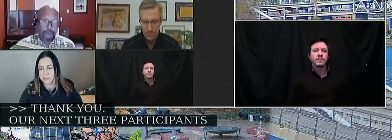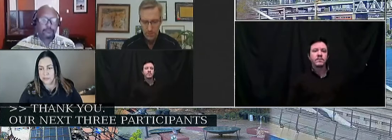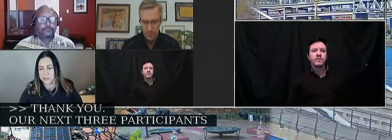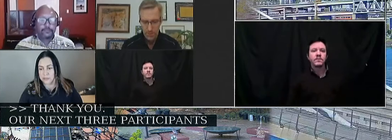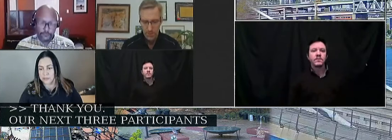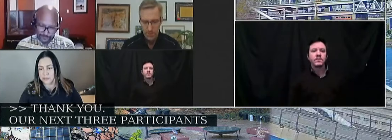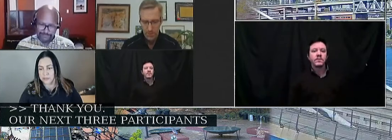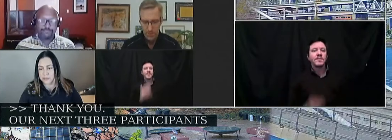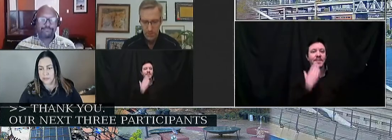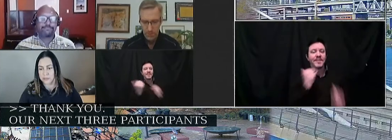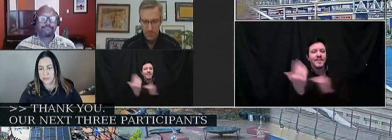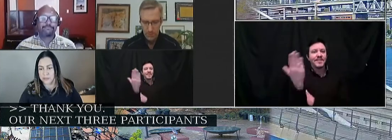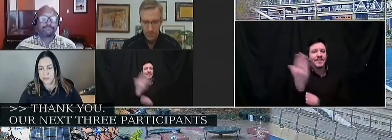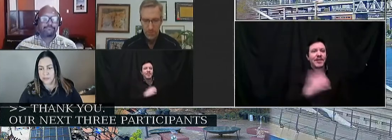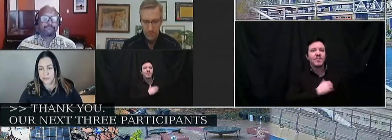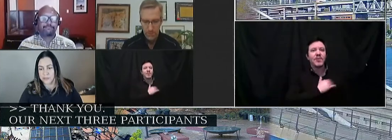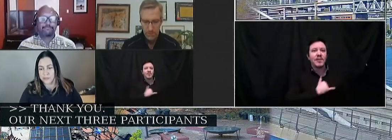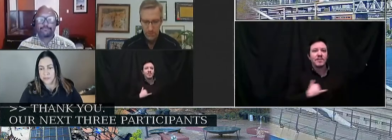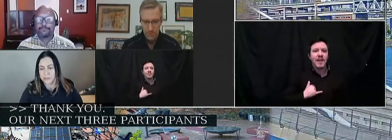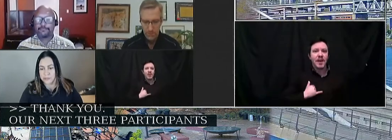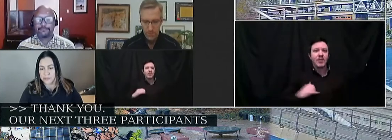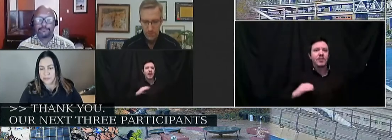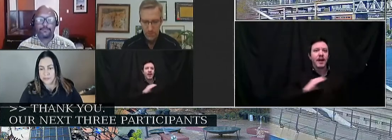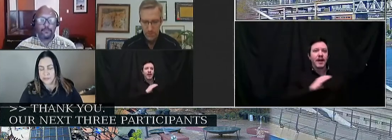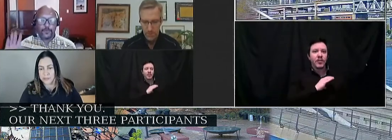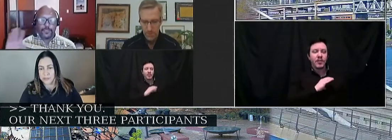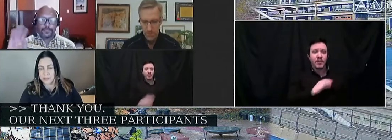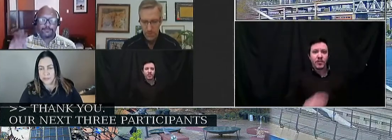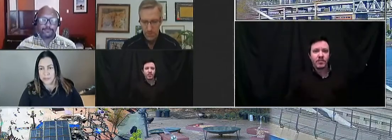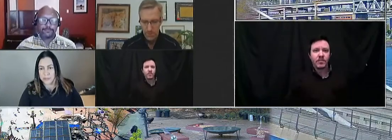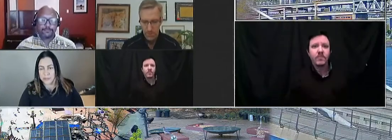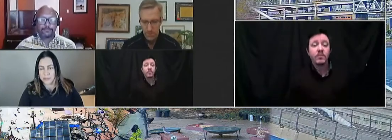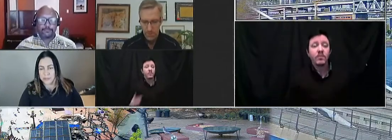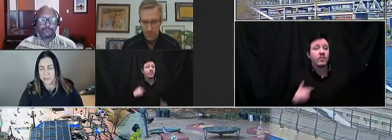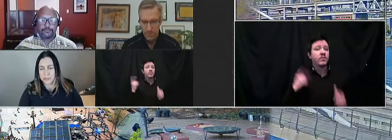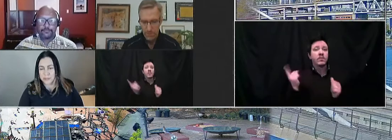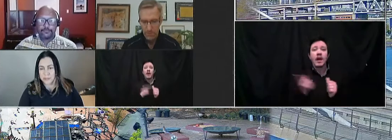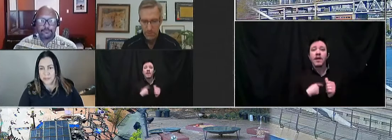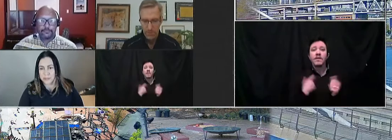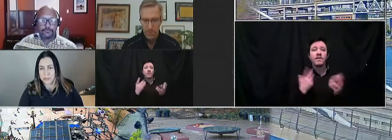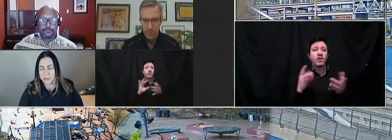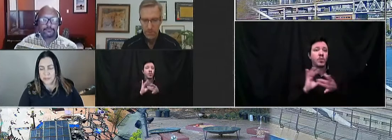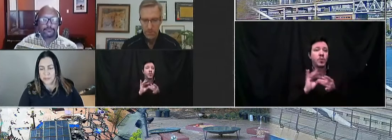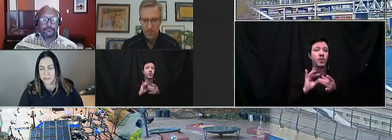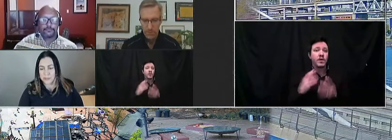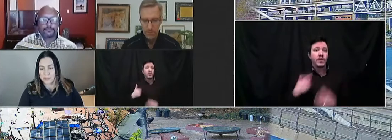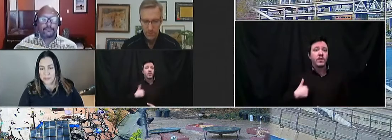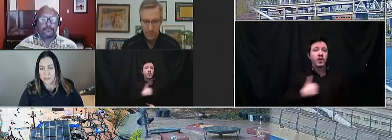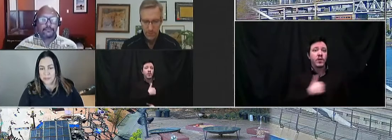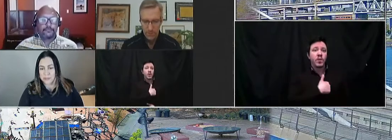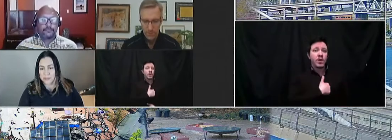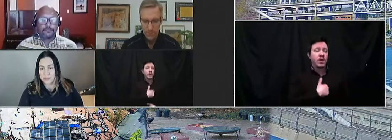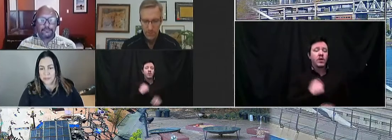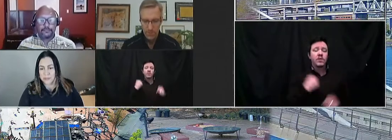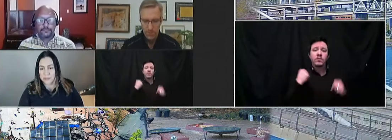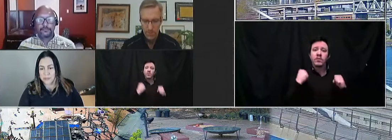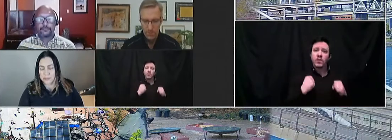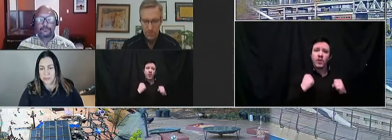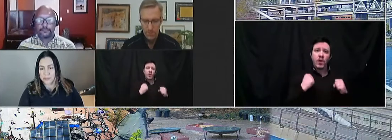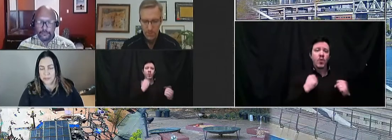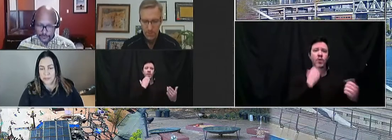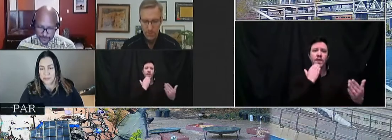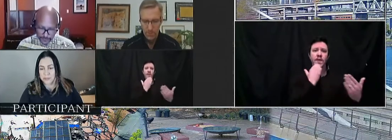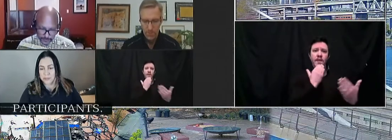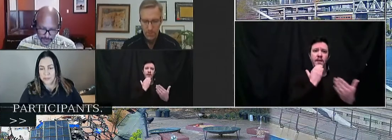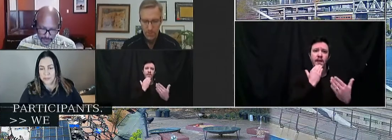Good morning, mayor and council members. I first want to say that we are so thankful